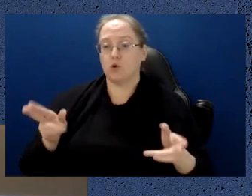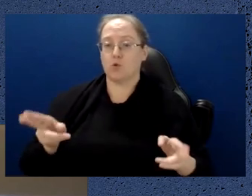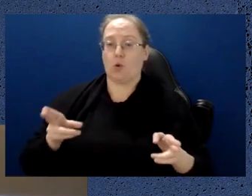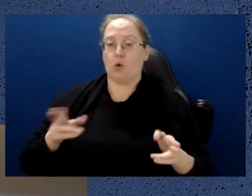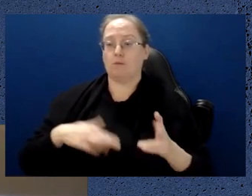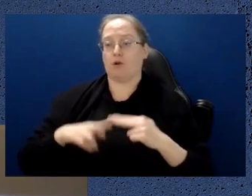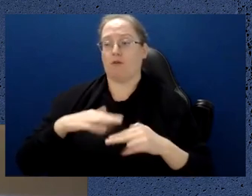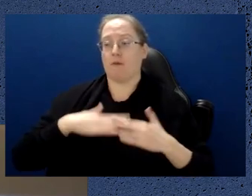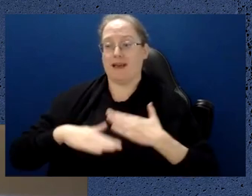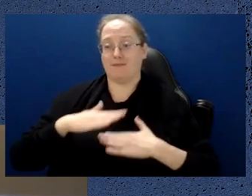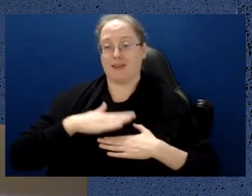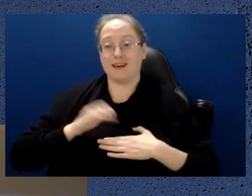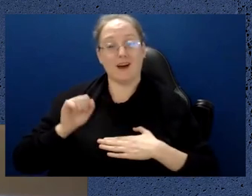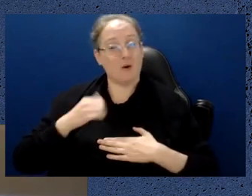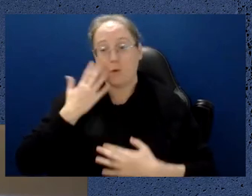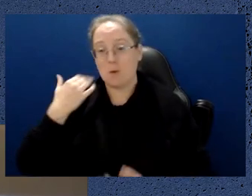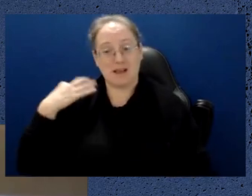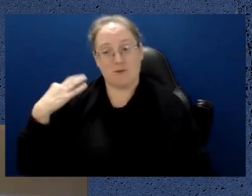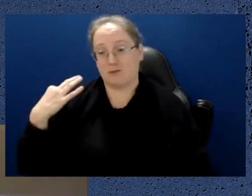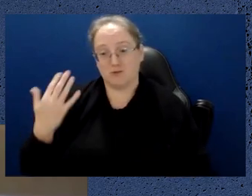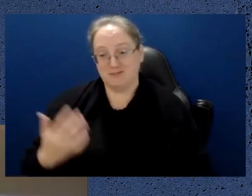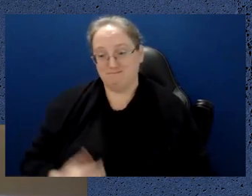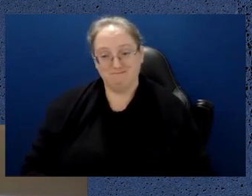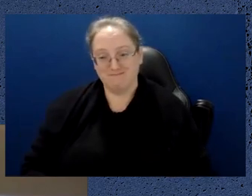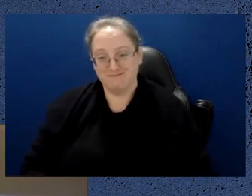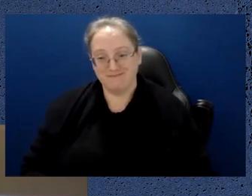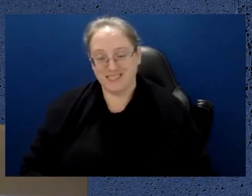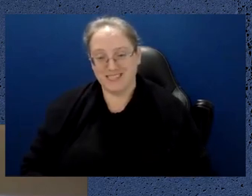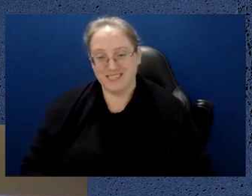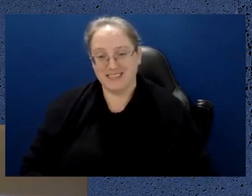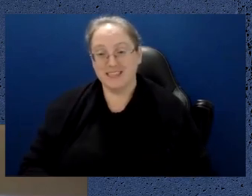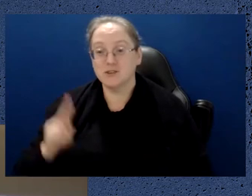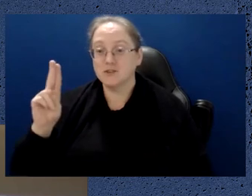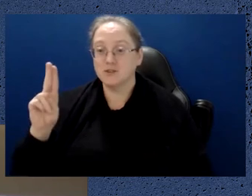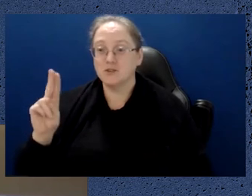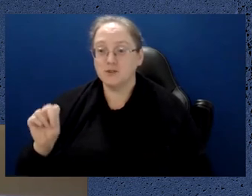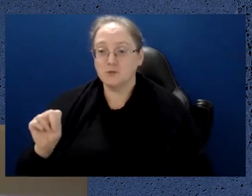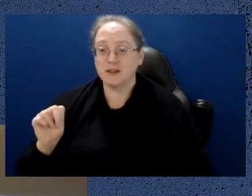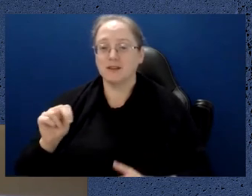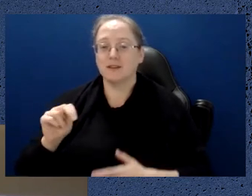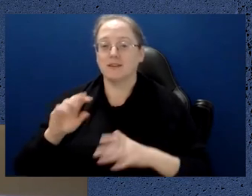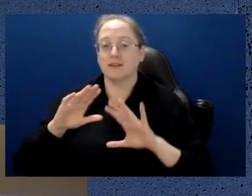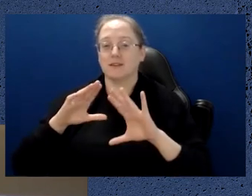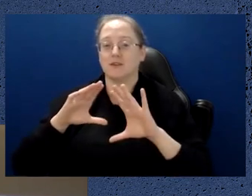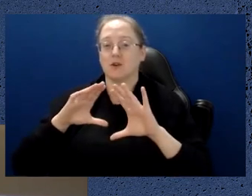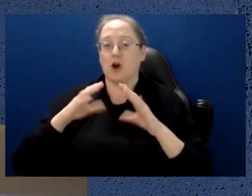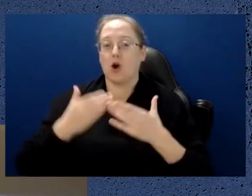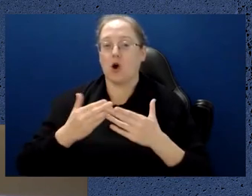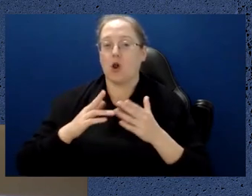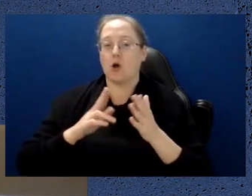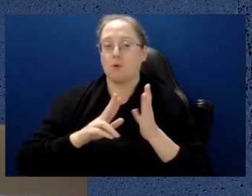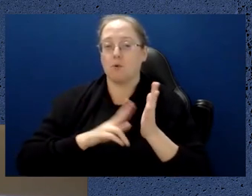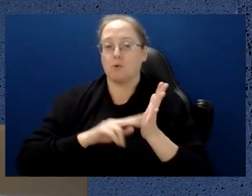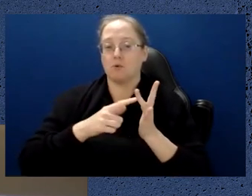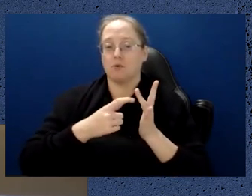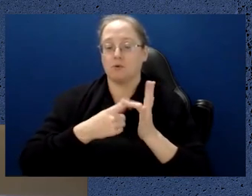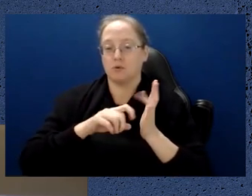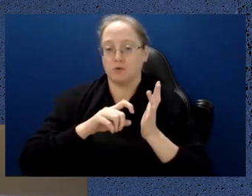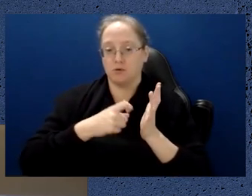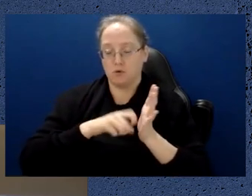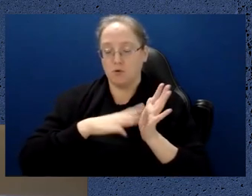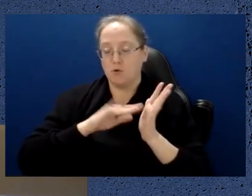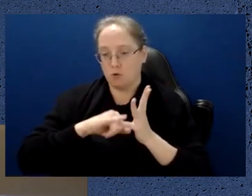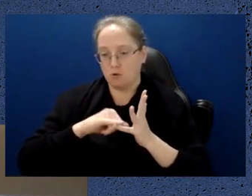entirely voluntary right from the start. So so the UN global global norms for the UN norms for